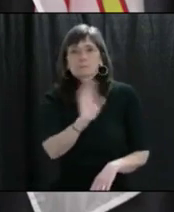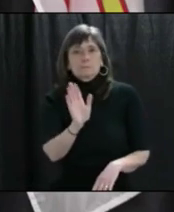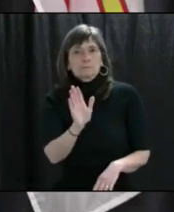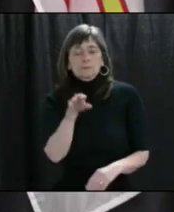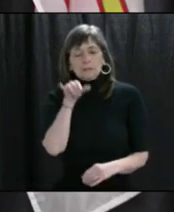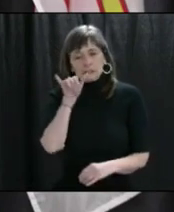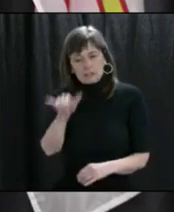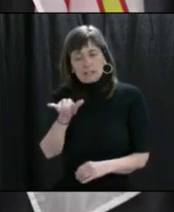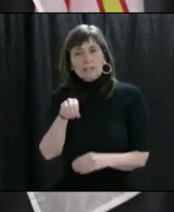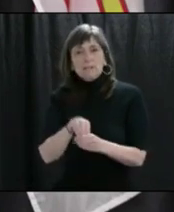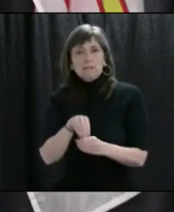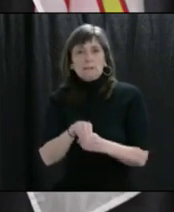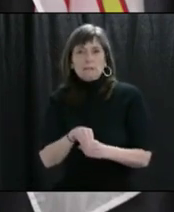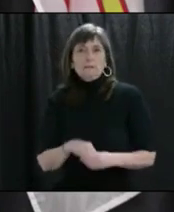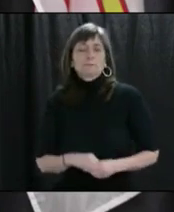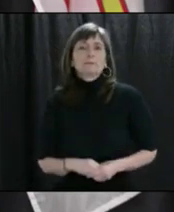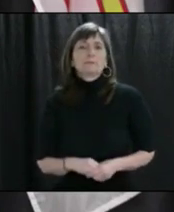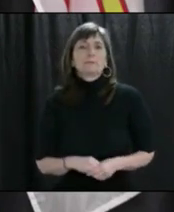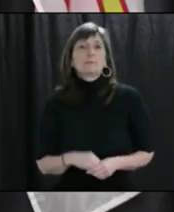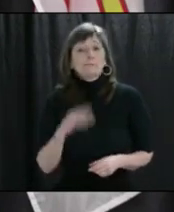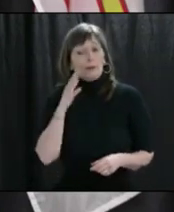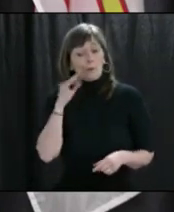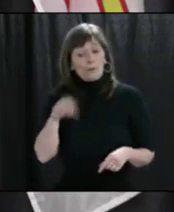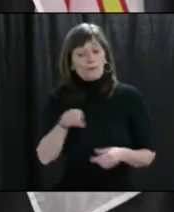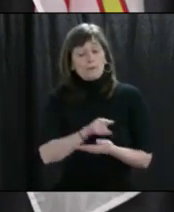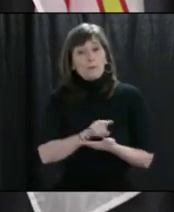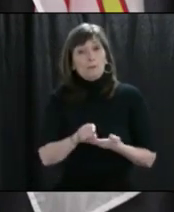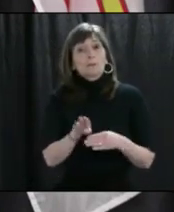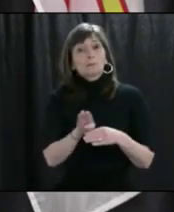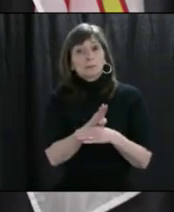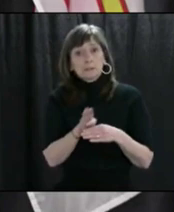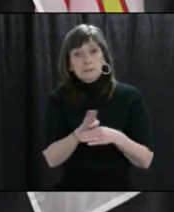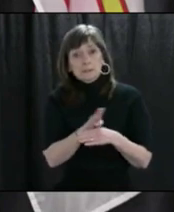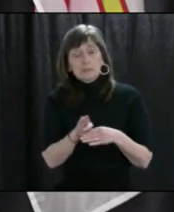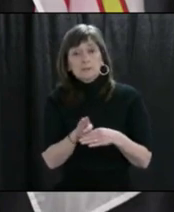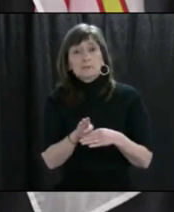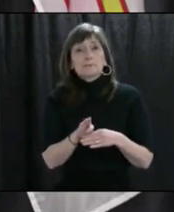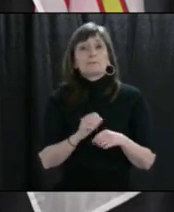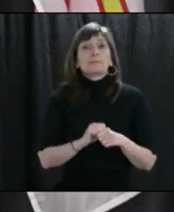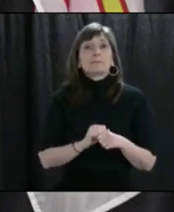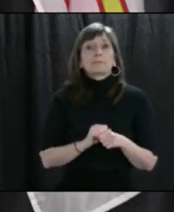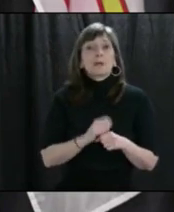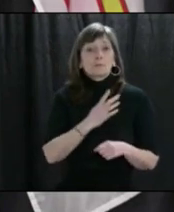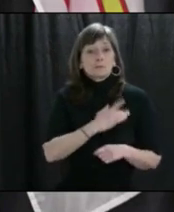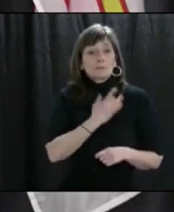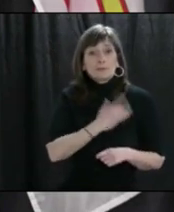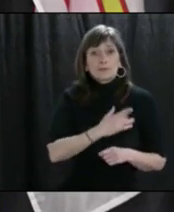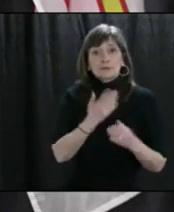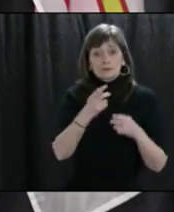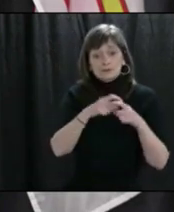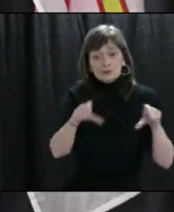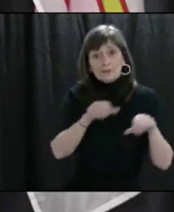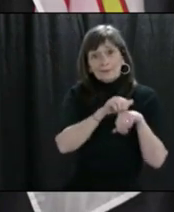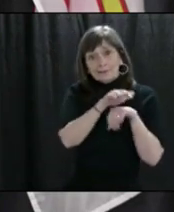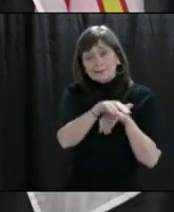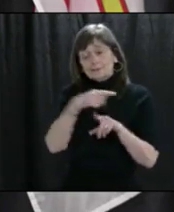We know that this is a busy week with provincial and federal income supports being delivered.